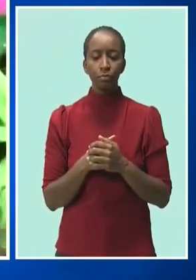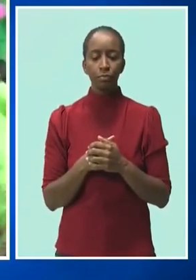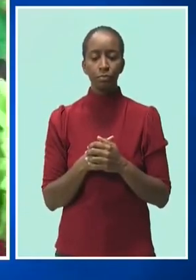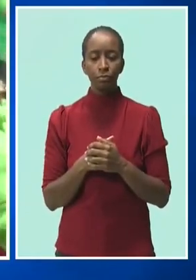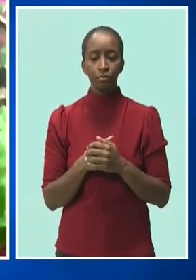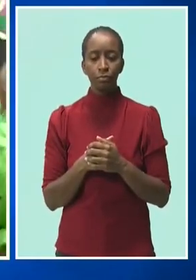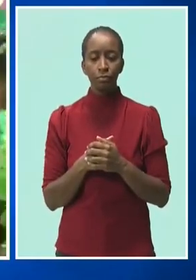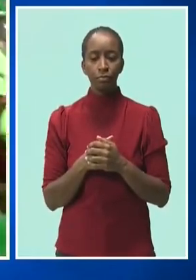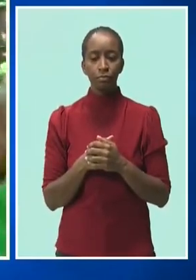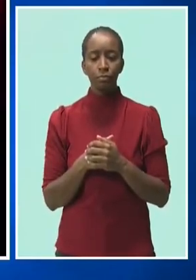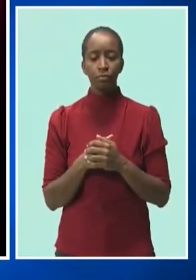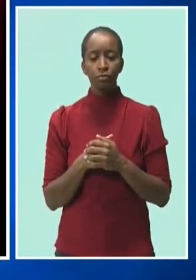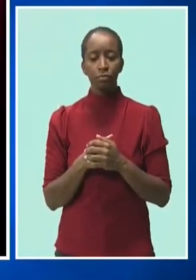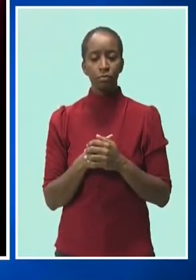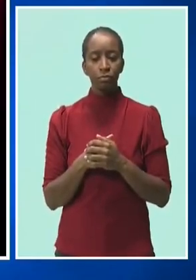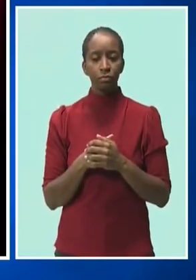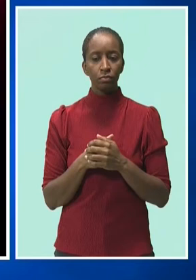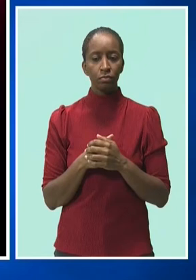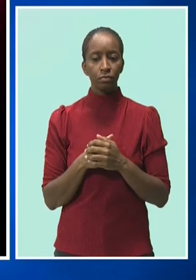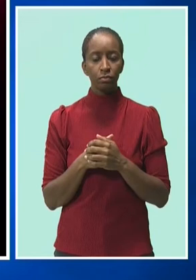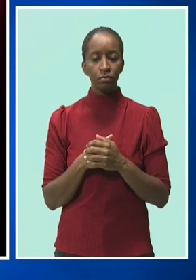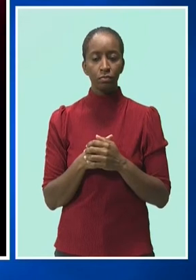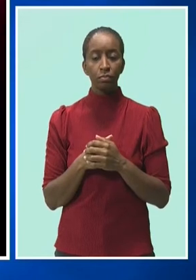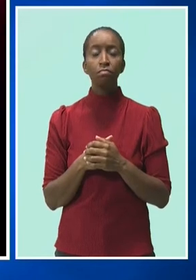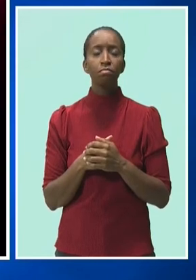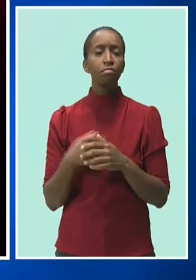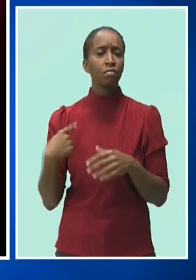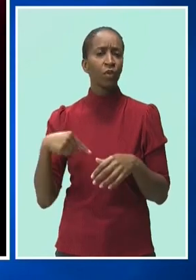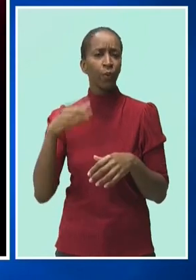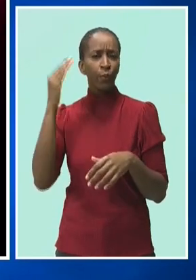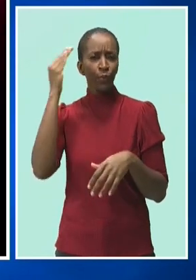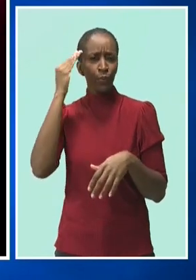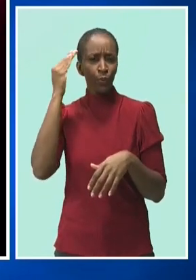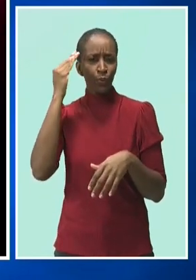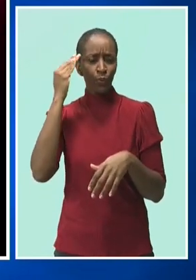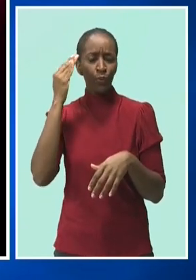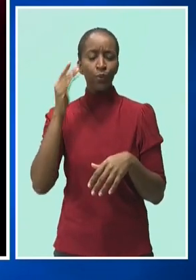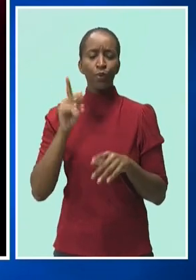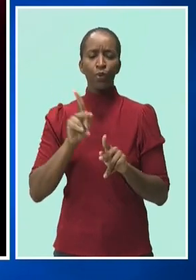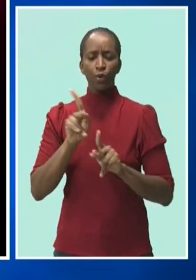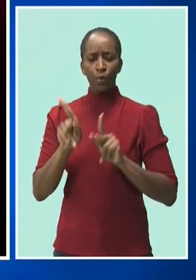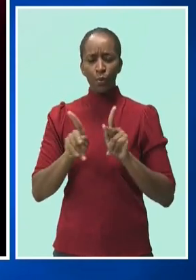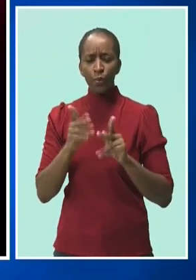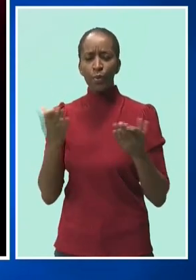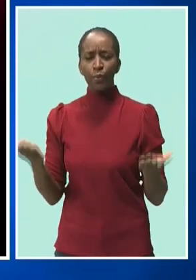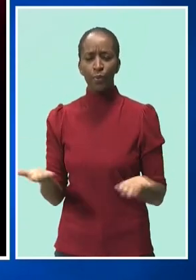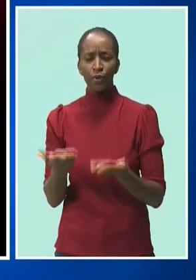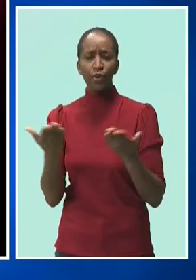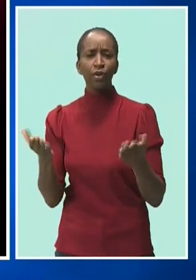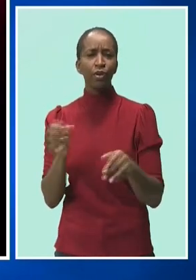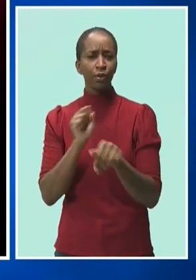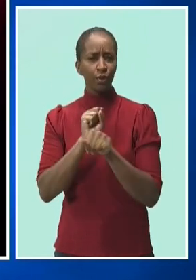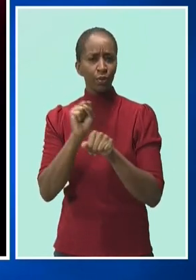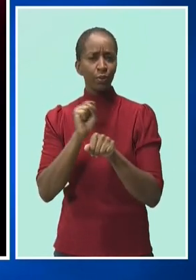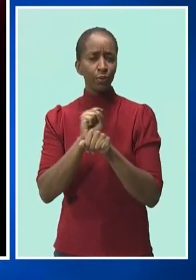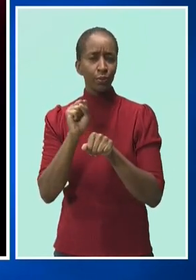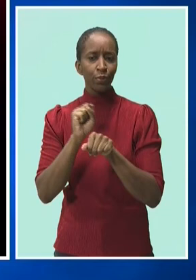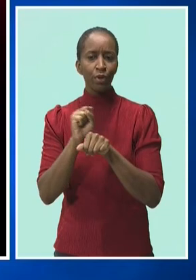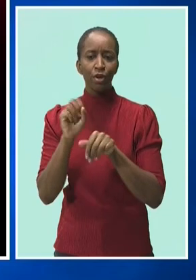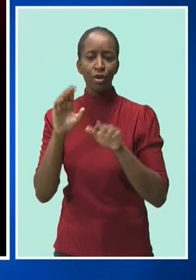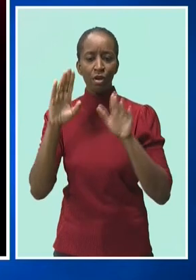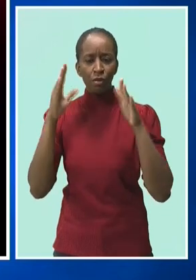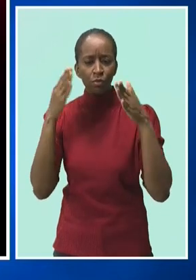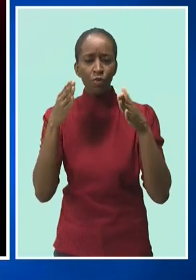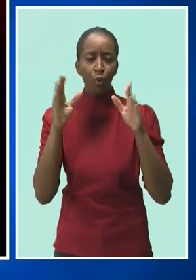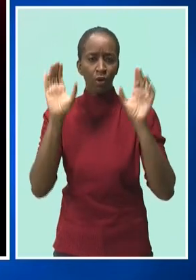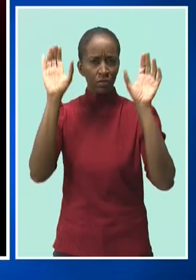there is to be a Carnival. We are aware that local entrepreneurs, cultural entrepreneurs who operate in the Carnival